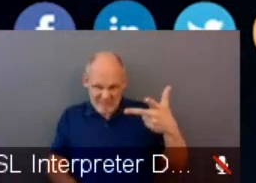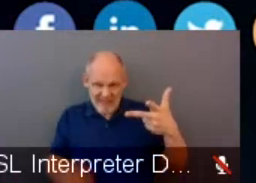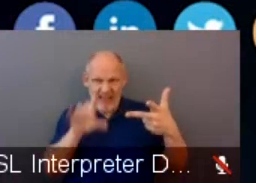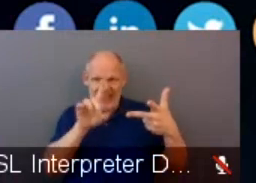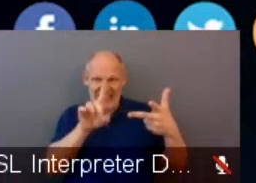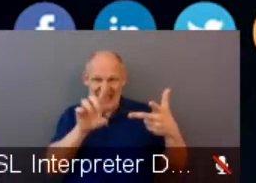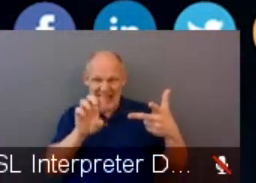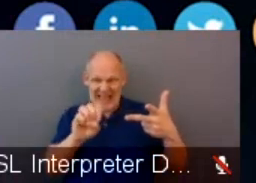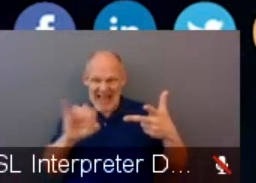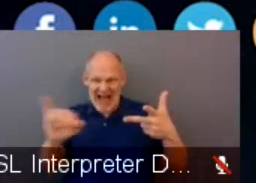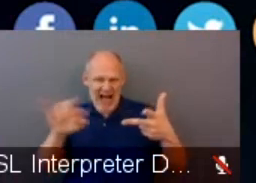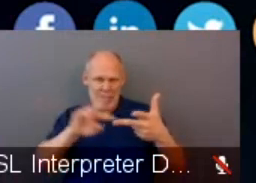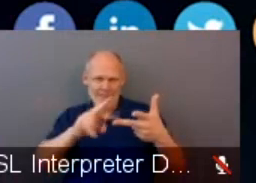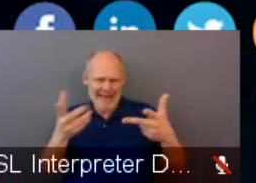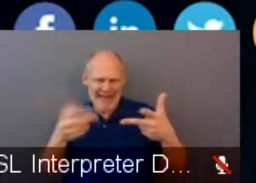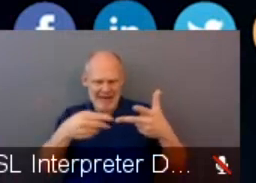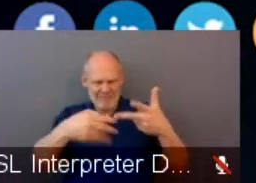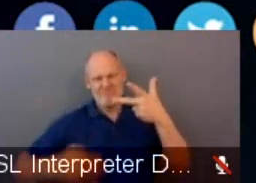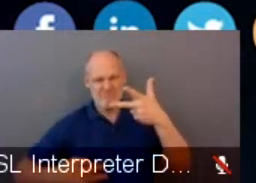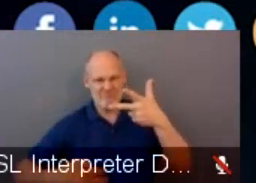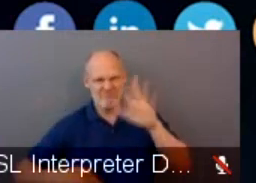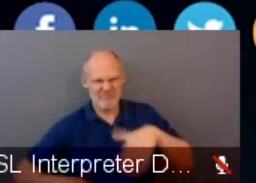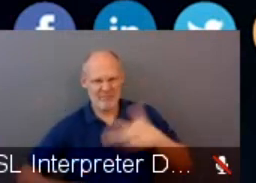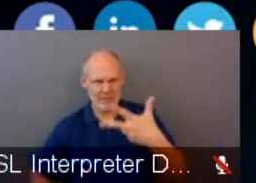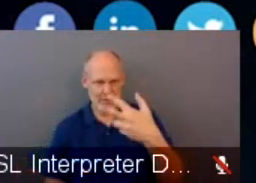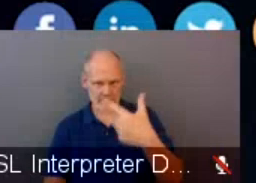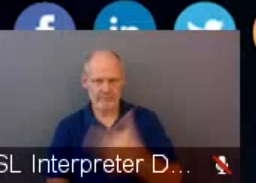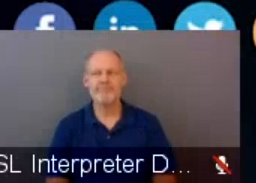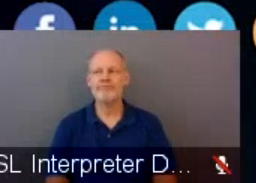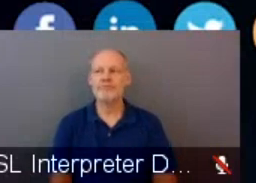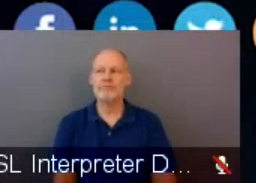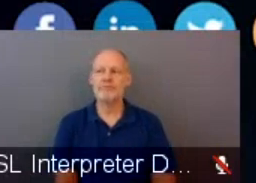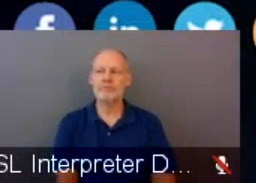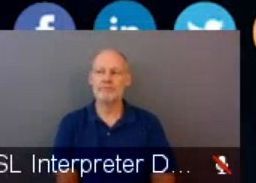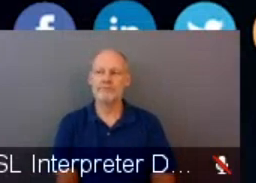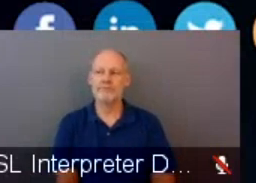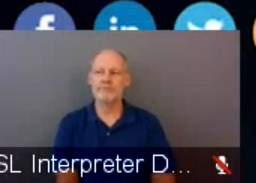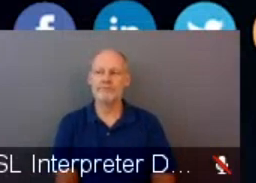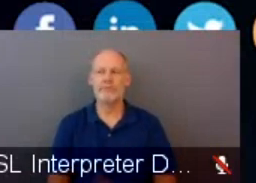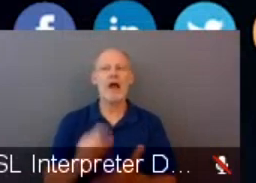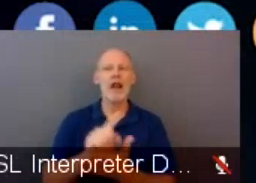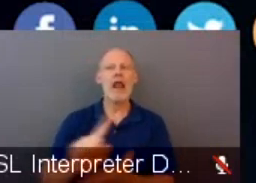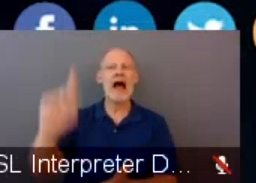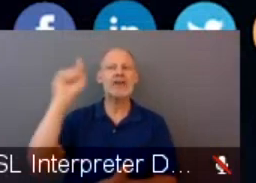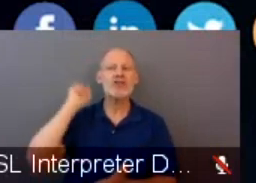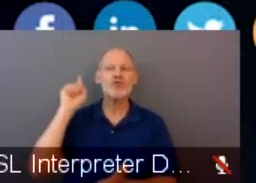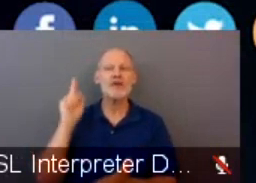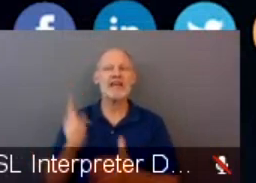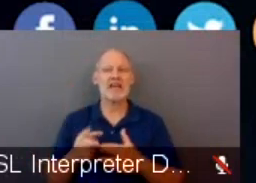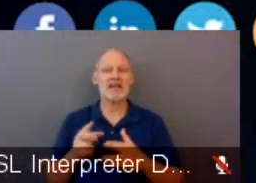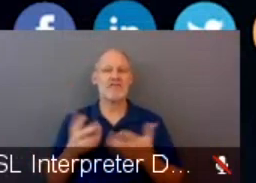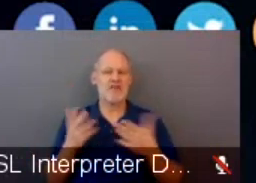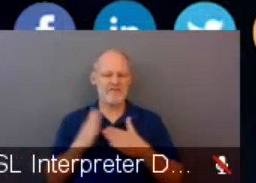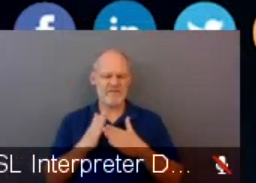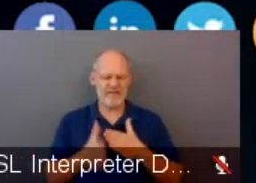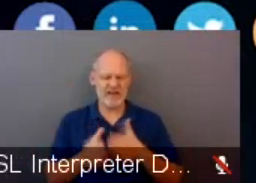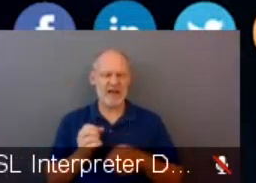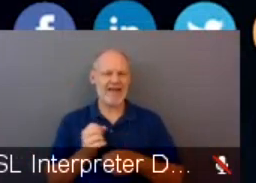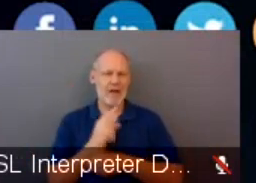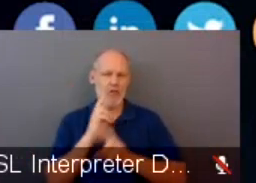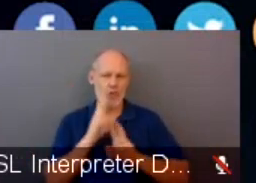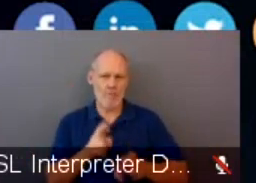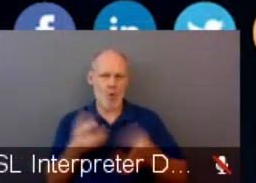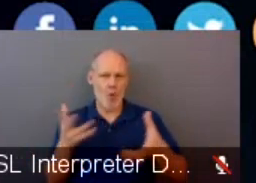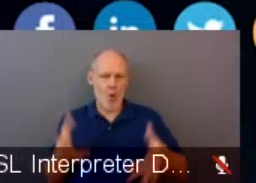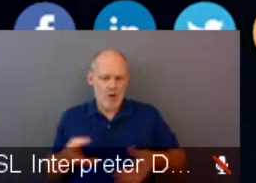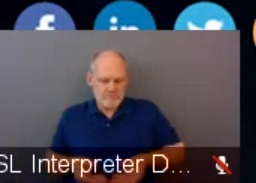As you know, we delivered our annual report last week. And that reflected